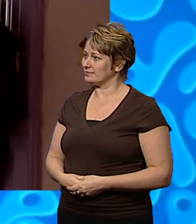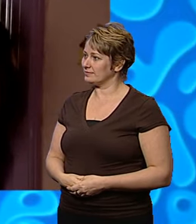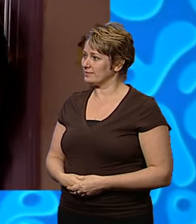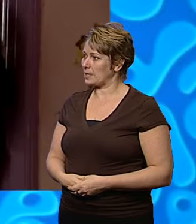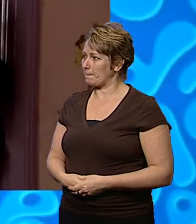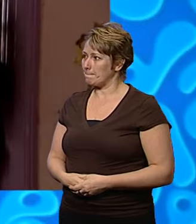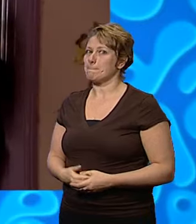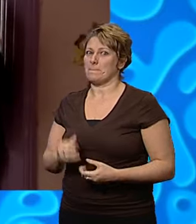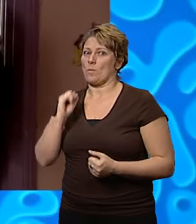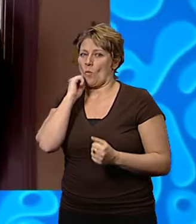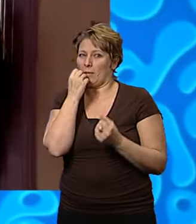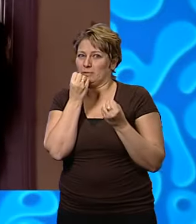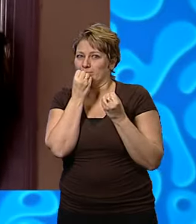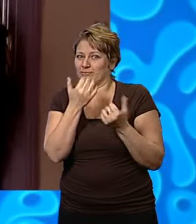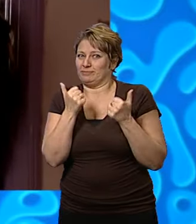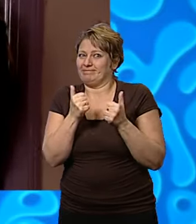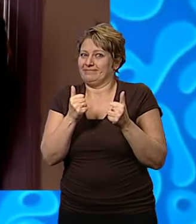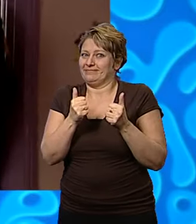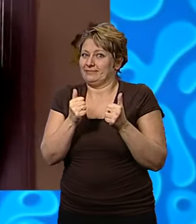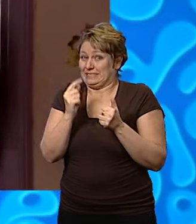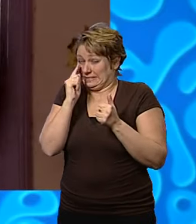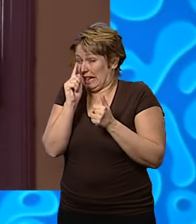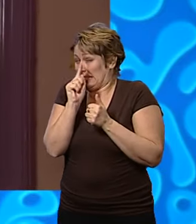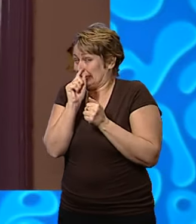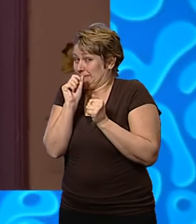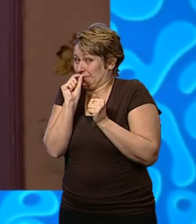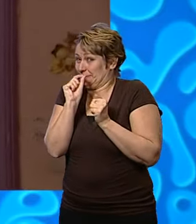That's going to be brilliant. See you in a bit.